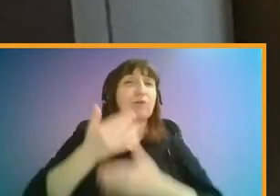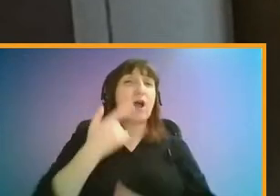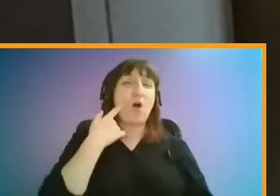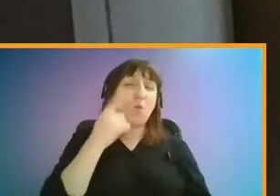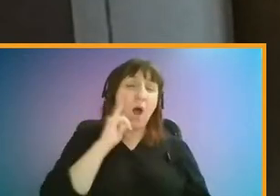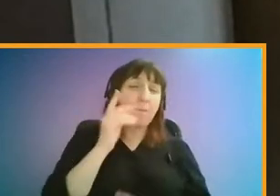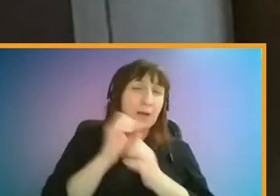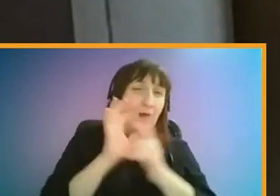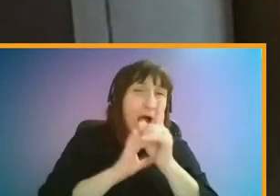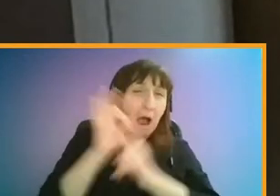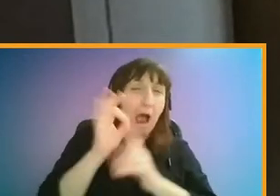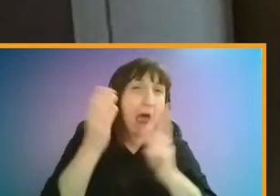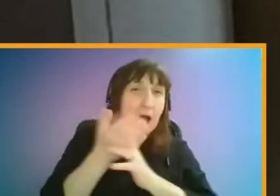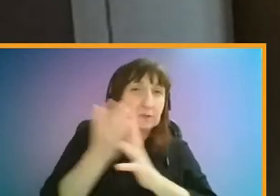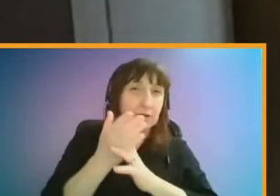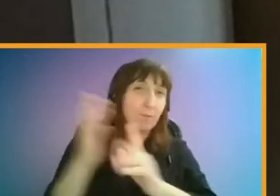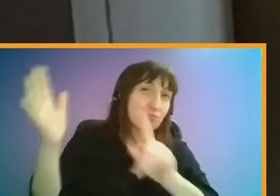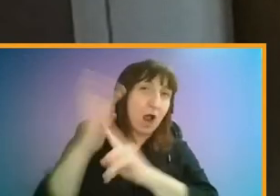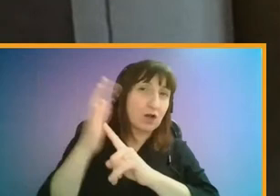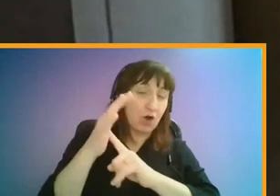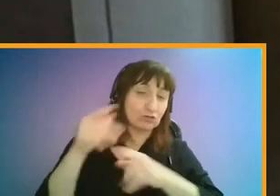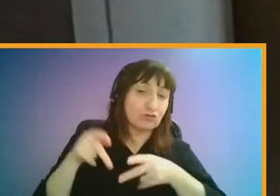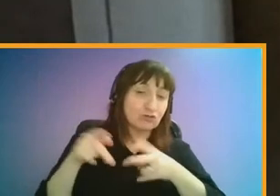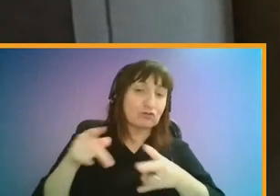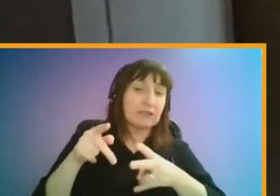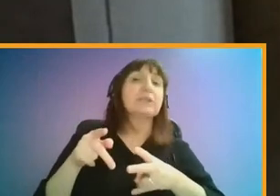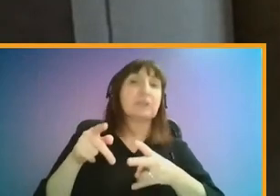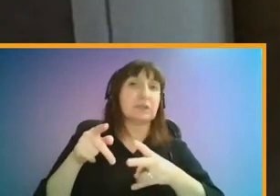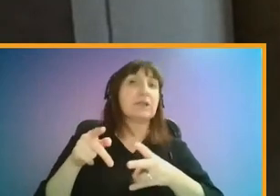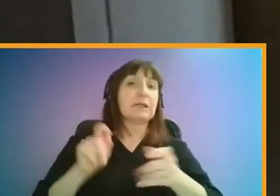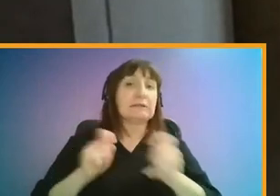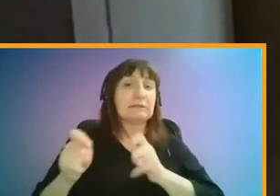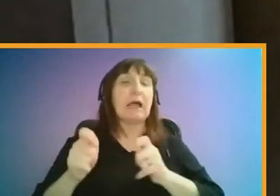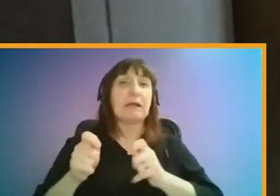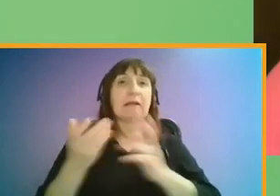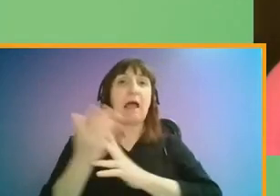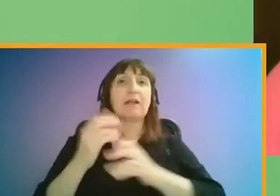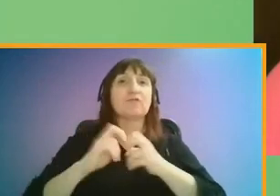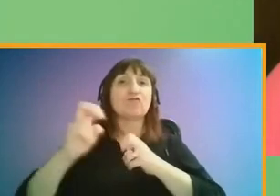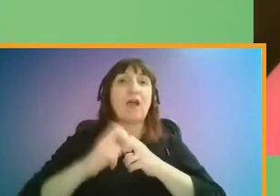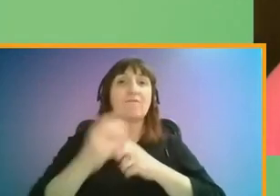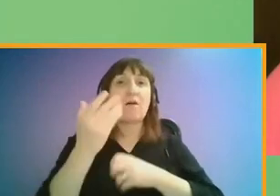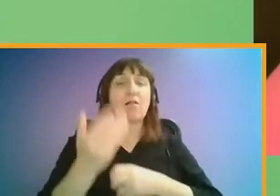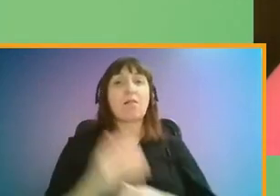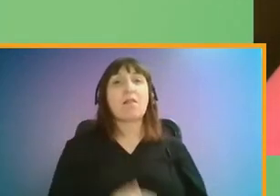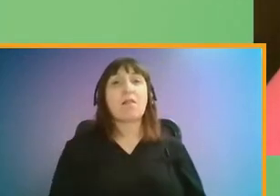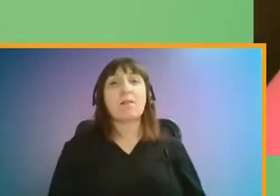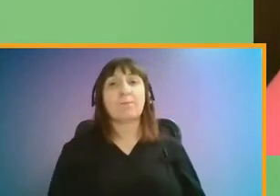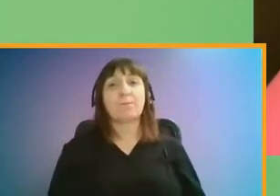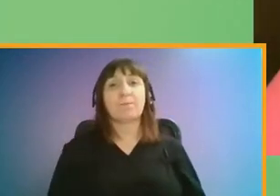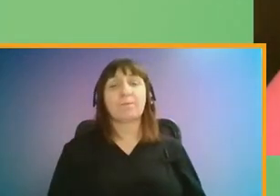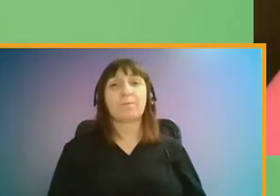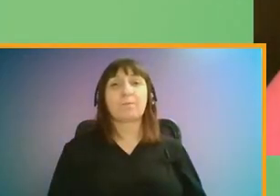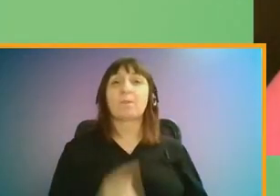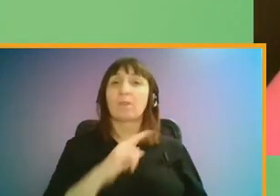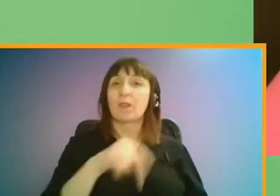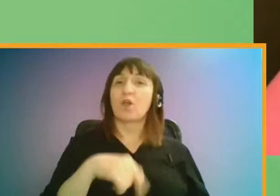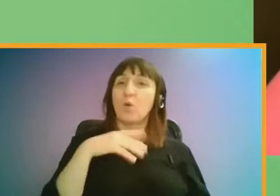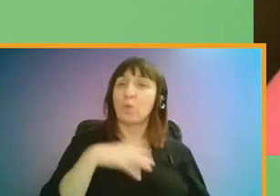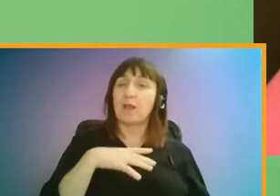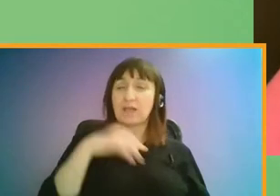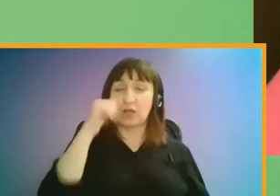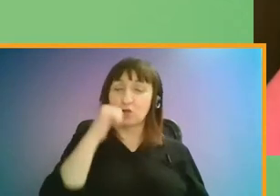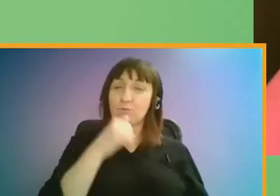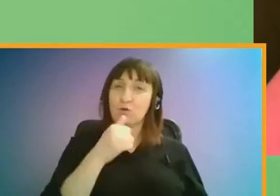sure accessibility is prioritised in streets design and active travel schemes. We need to be more honest about the accessibility